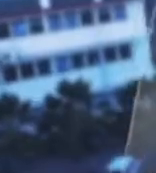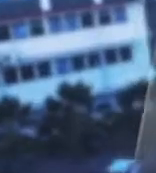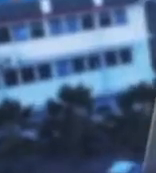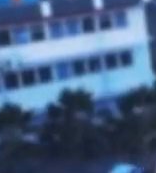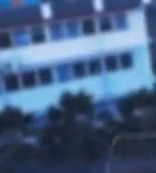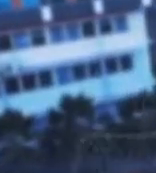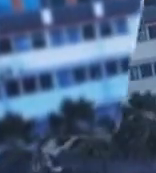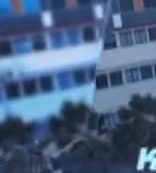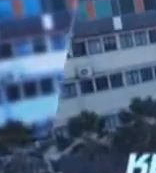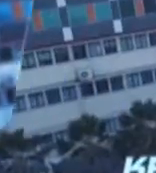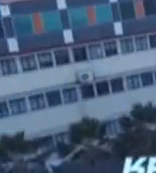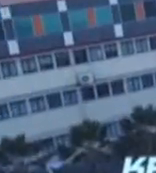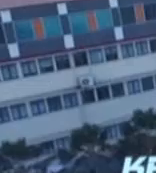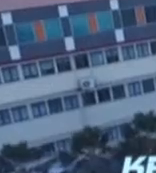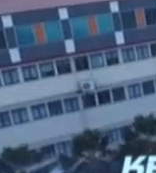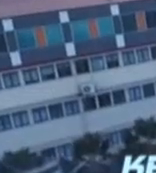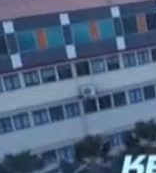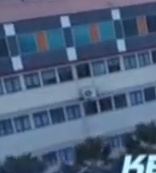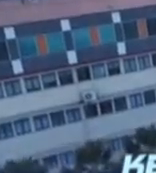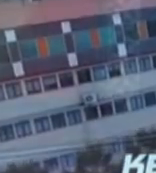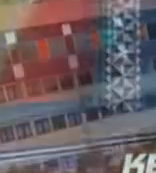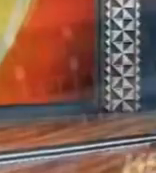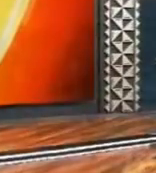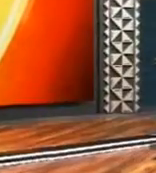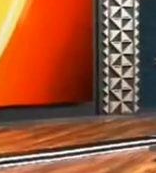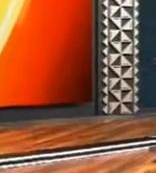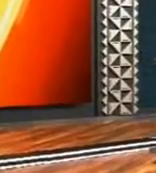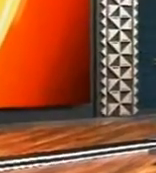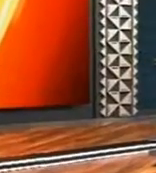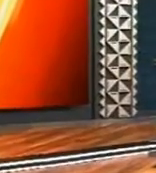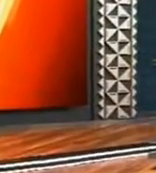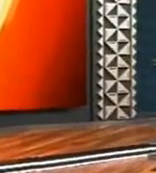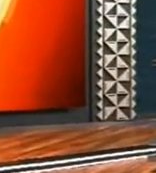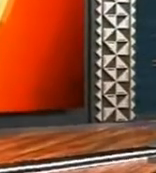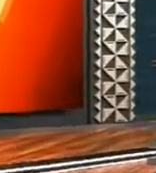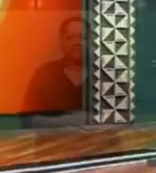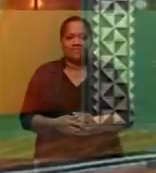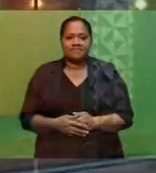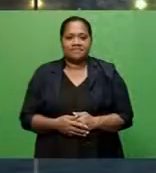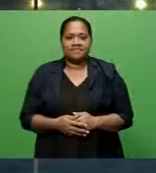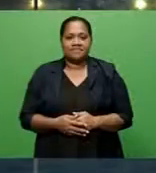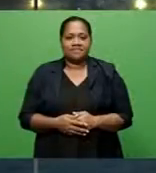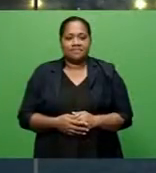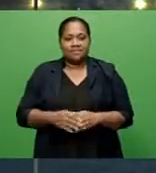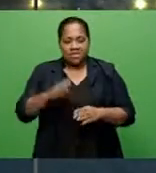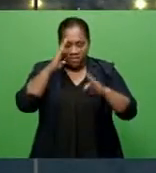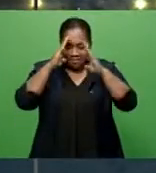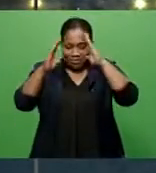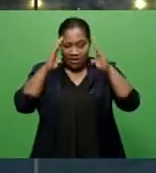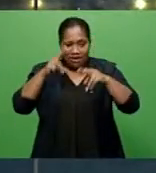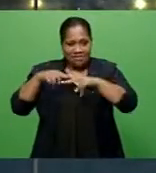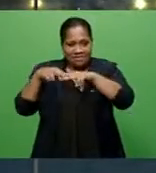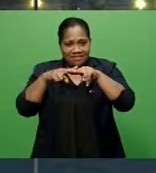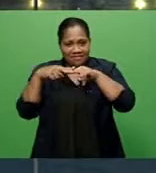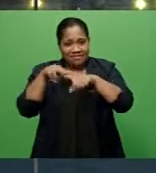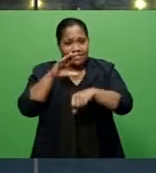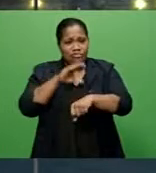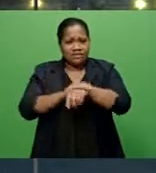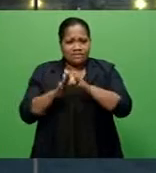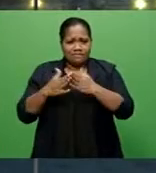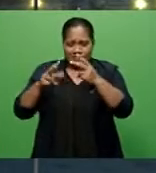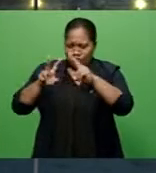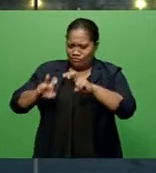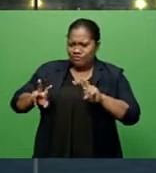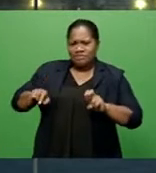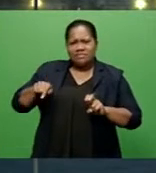From the studios of FBC Subha, Edwin Nunn. Ulamanaka, Fiji. Police are investigating